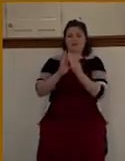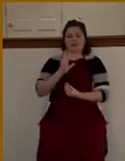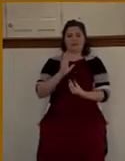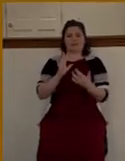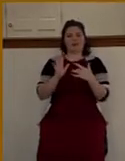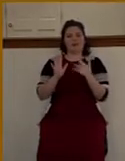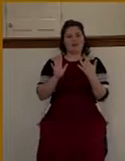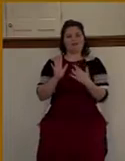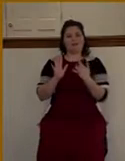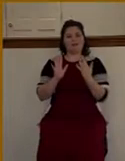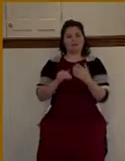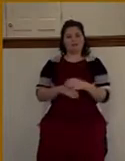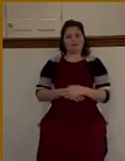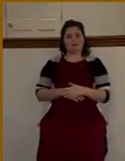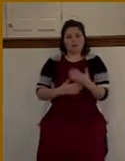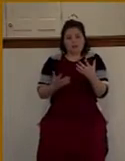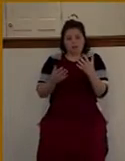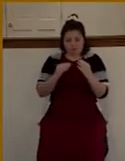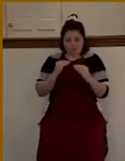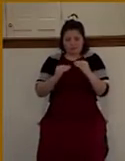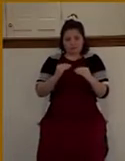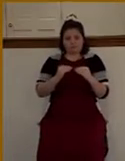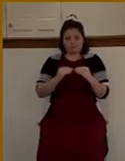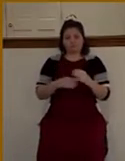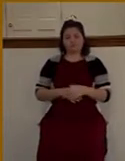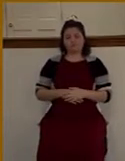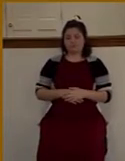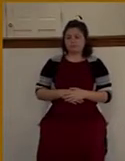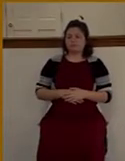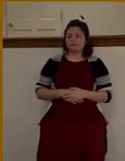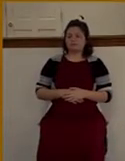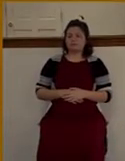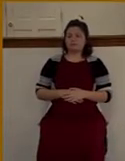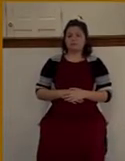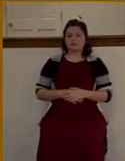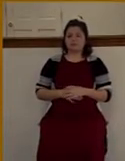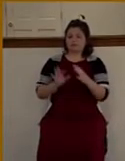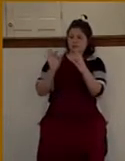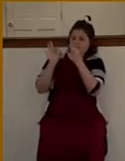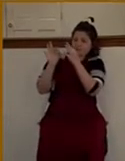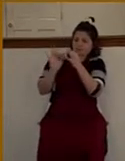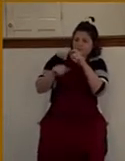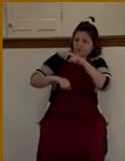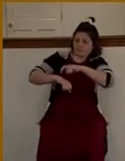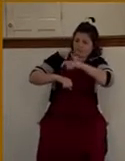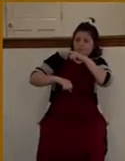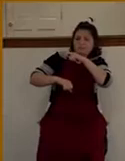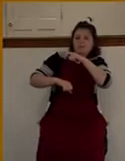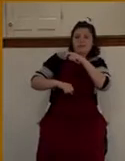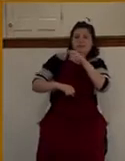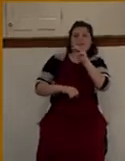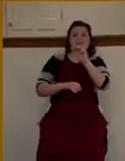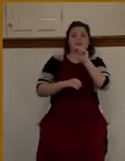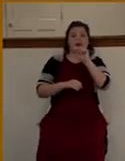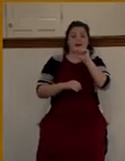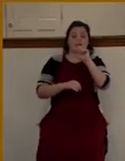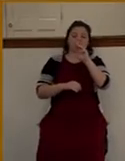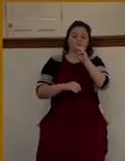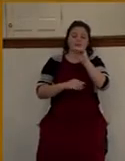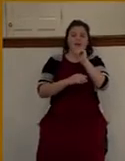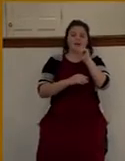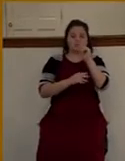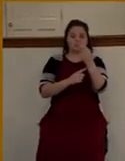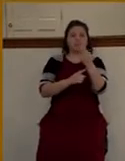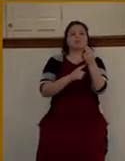And he wanted to get this fixed. And he came at the right time. The Bible tells us in Matthew's account, it calls him a